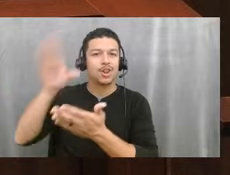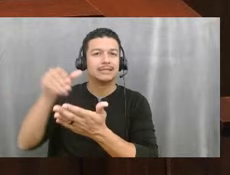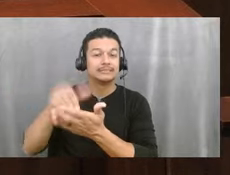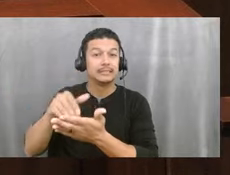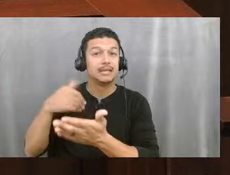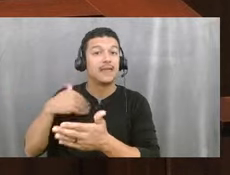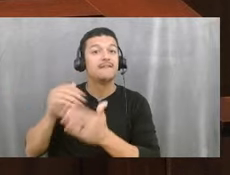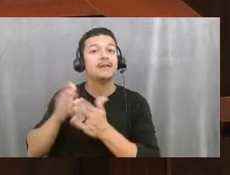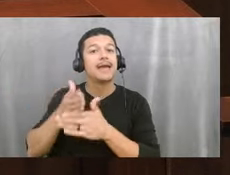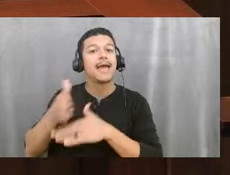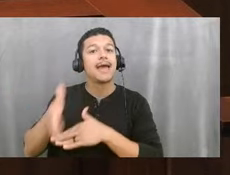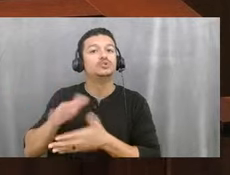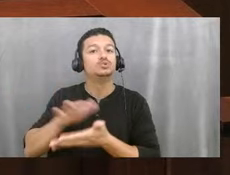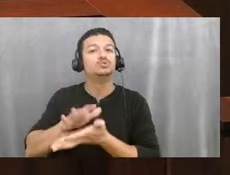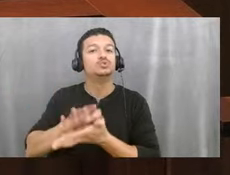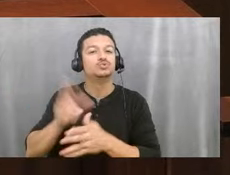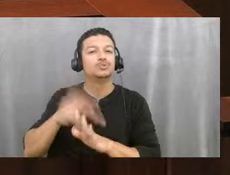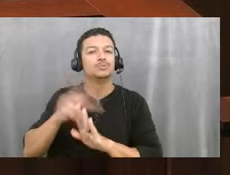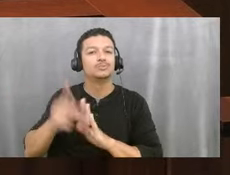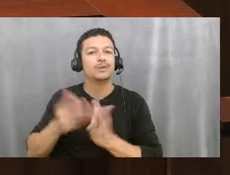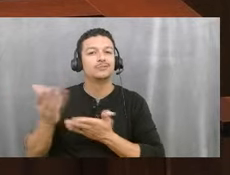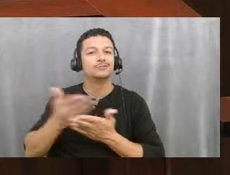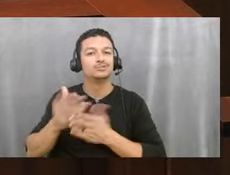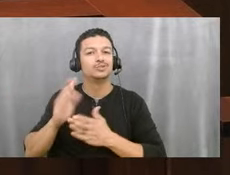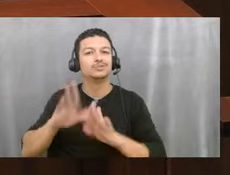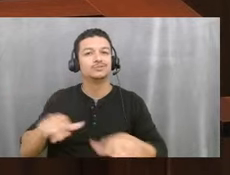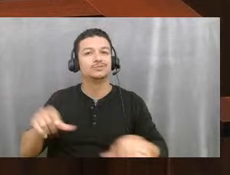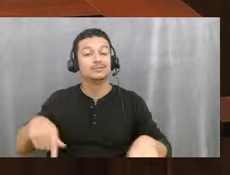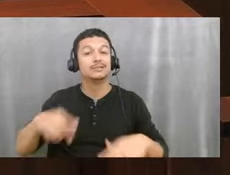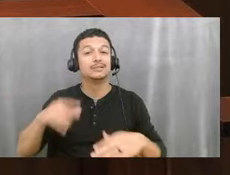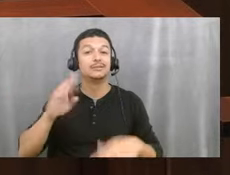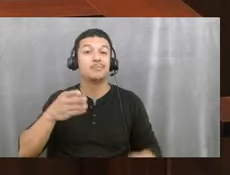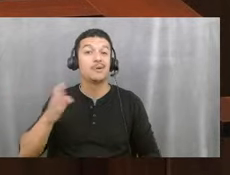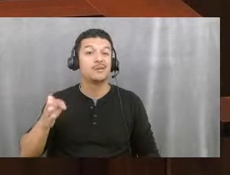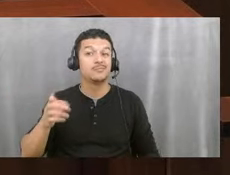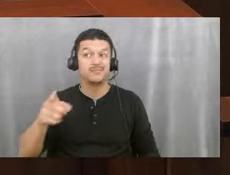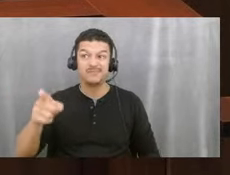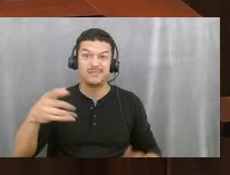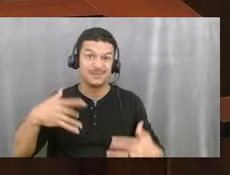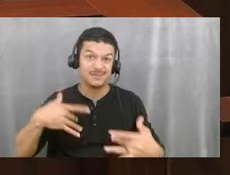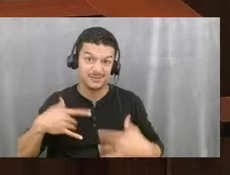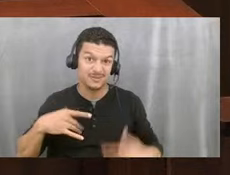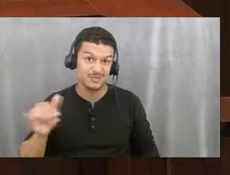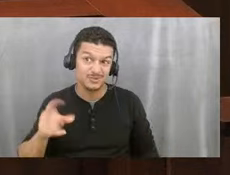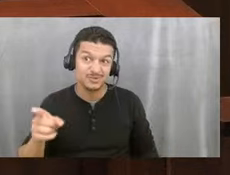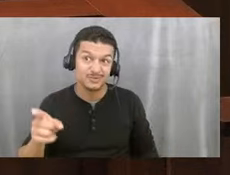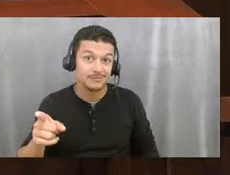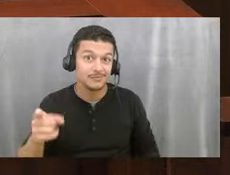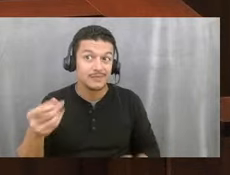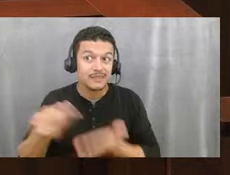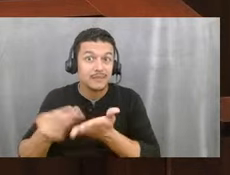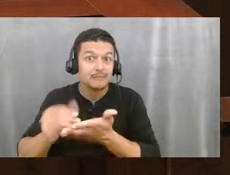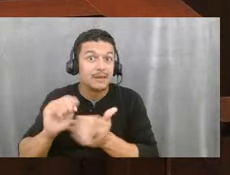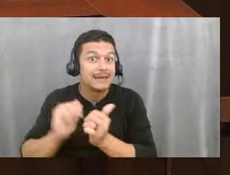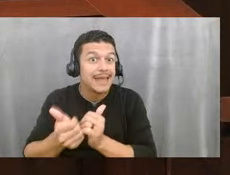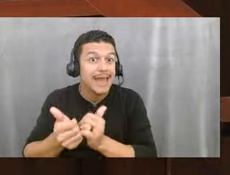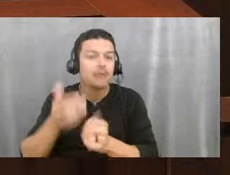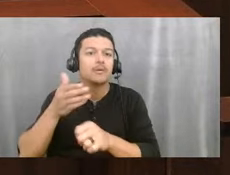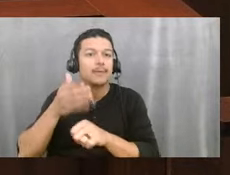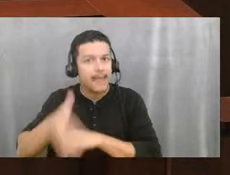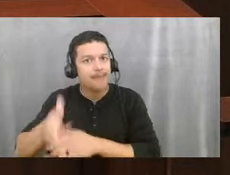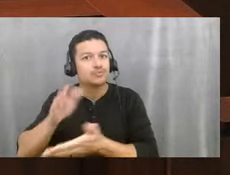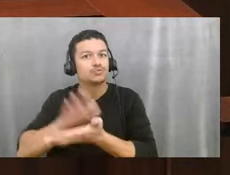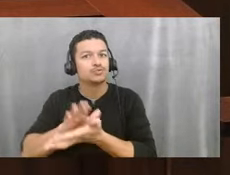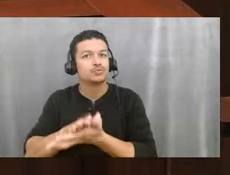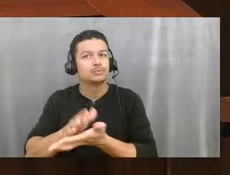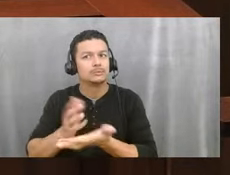Boynton. And they are very concerned as well. That's their entire funding model is to have students after school and how do they